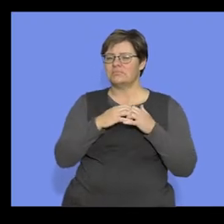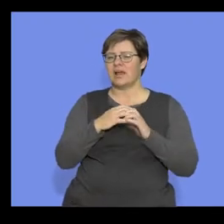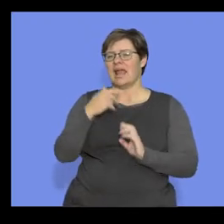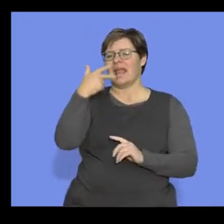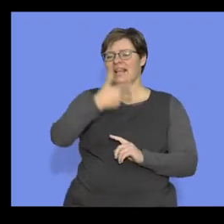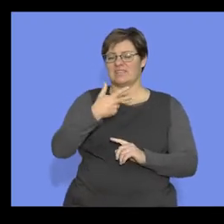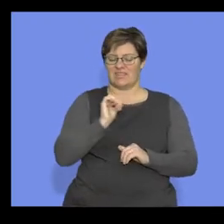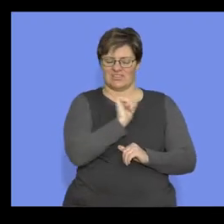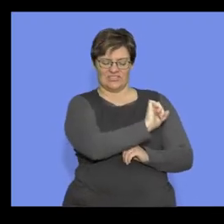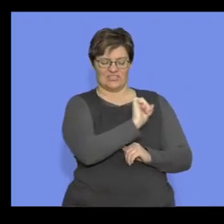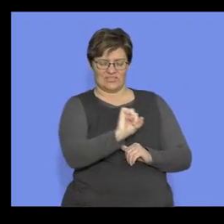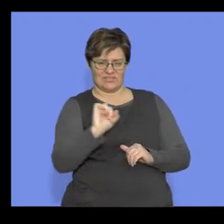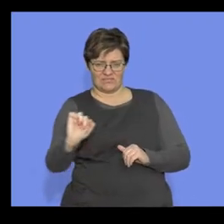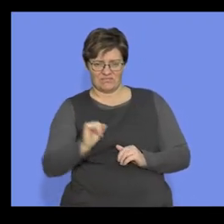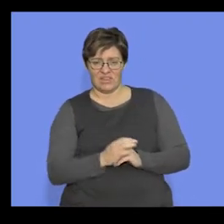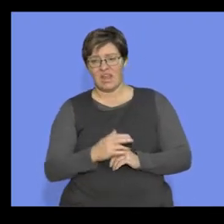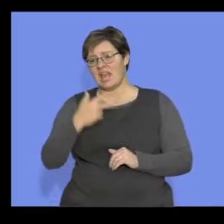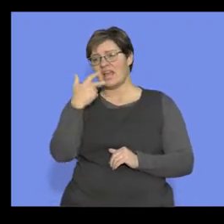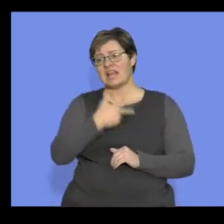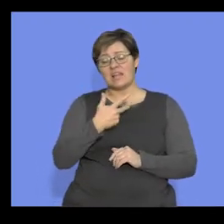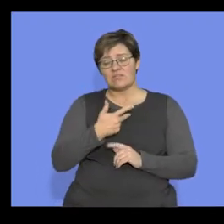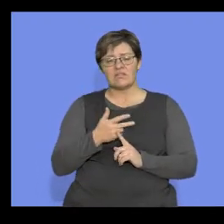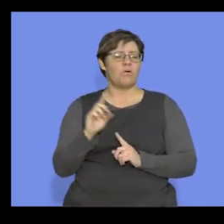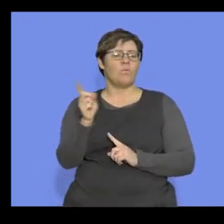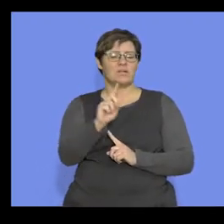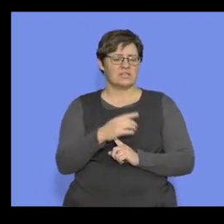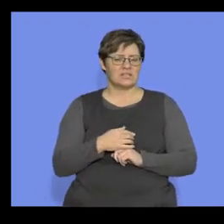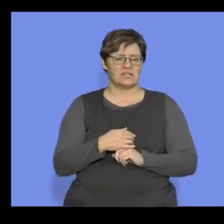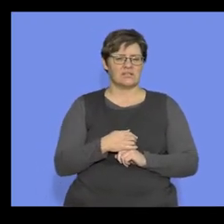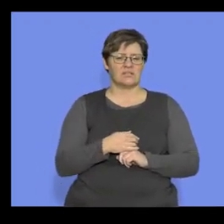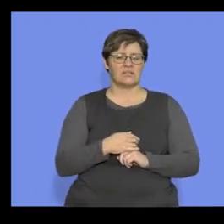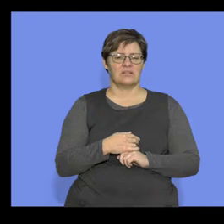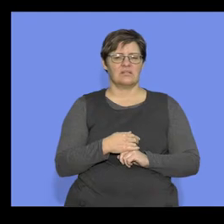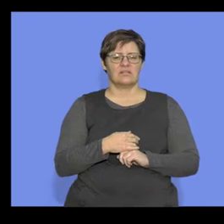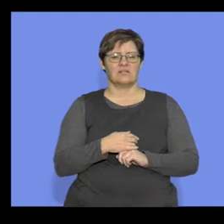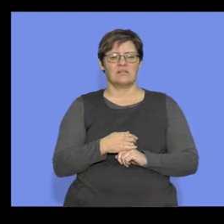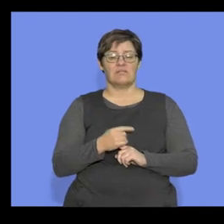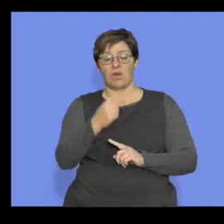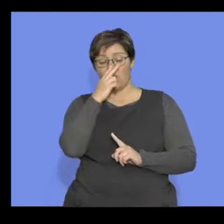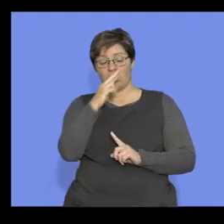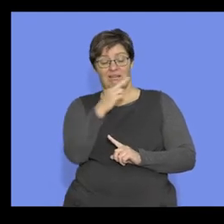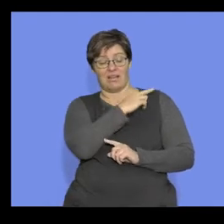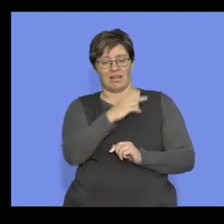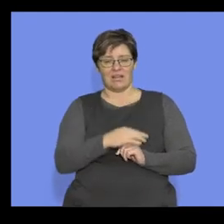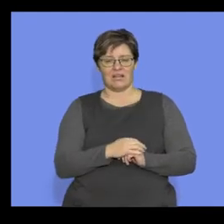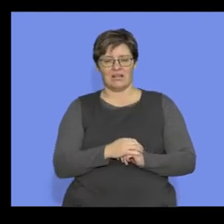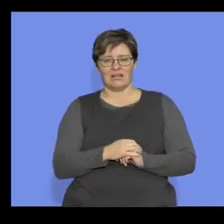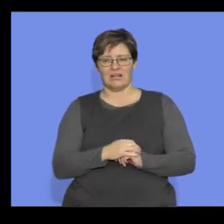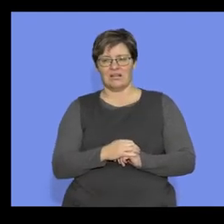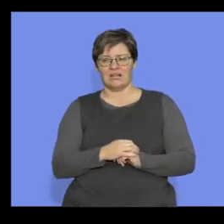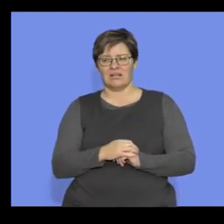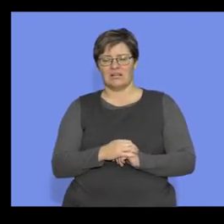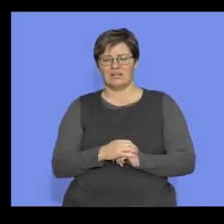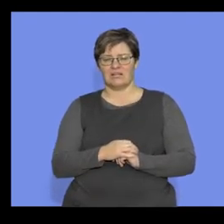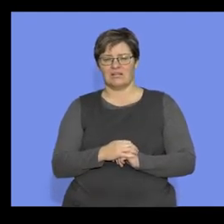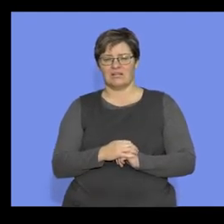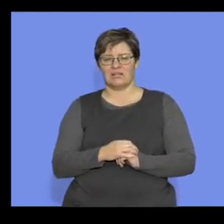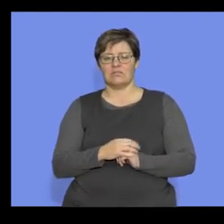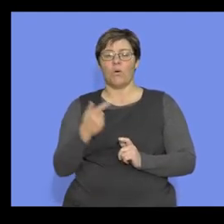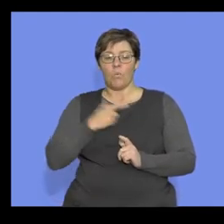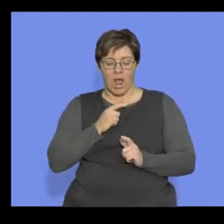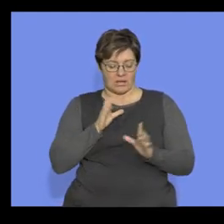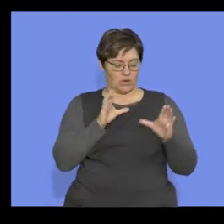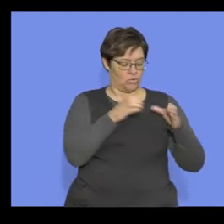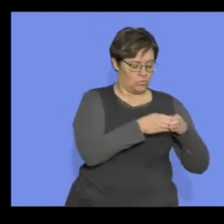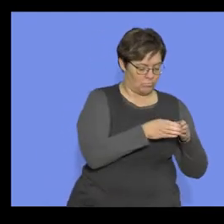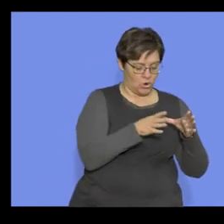classification. And what classification was, if you can have a look at the board behind me, we like to put things